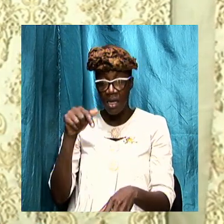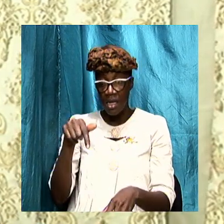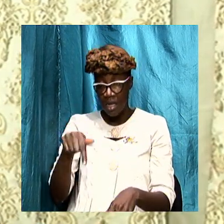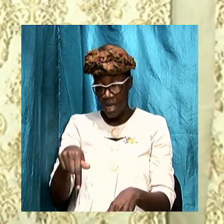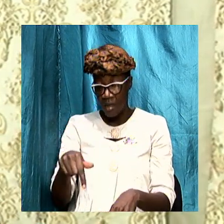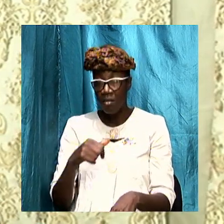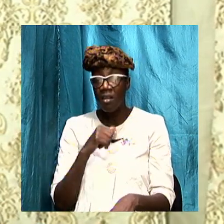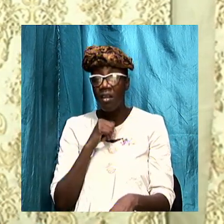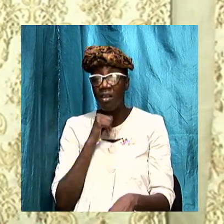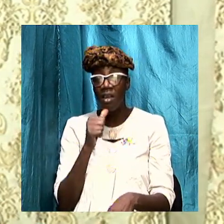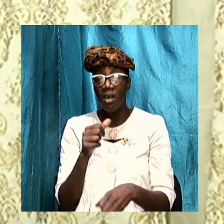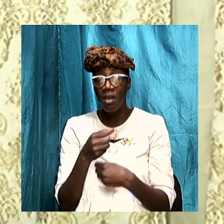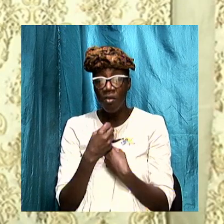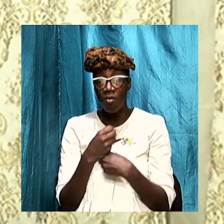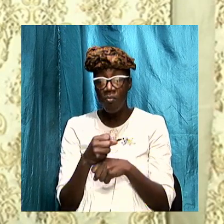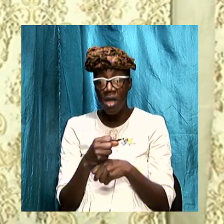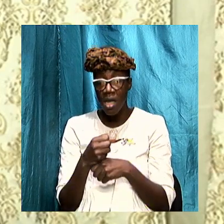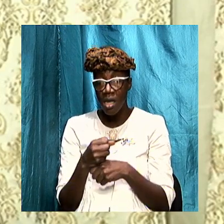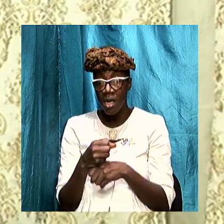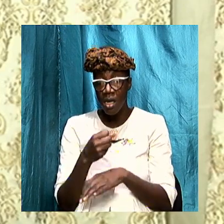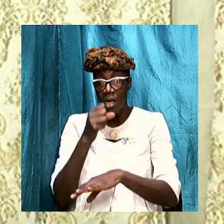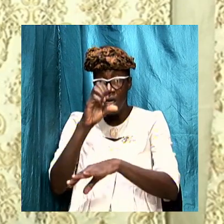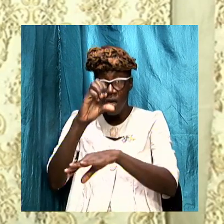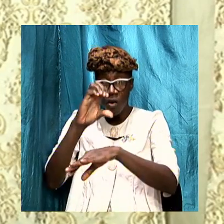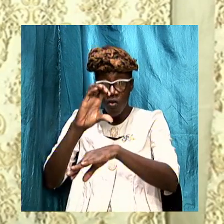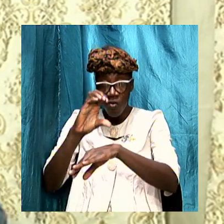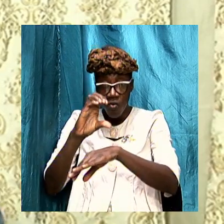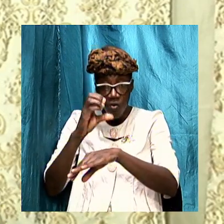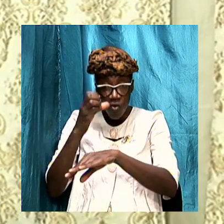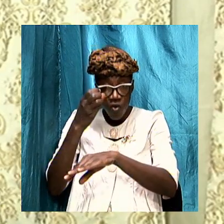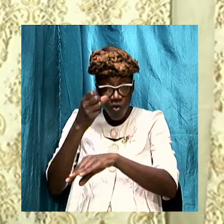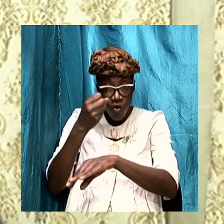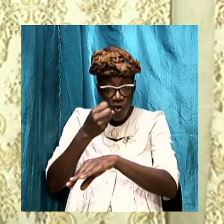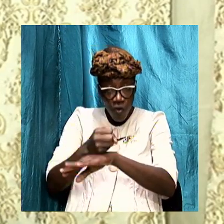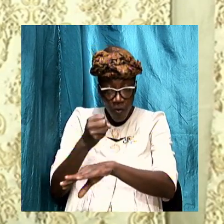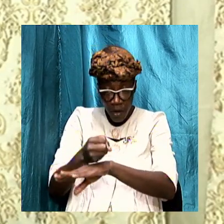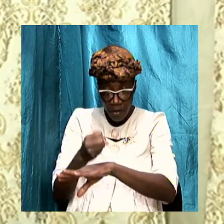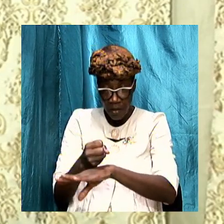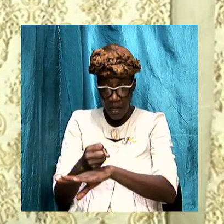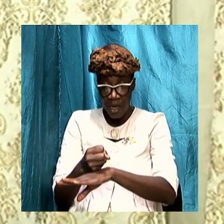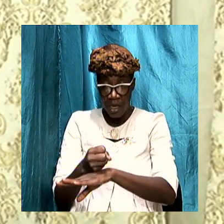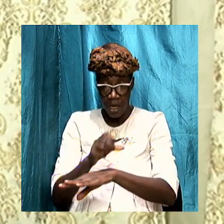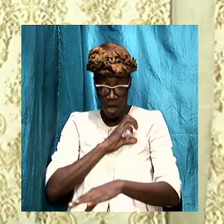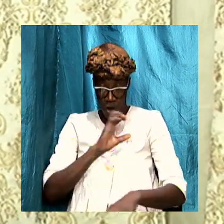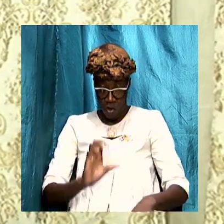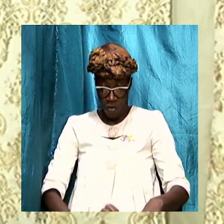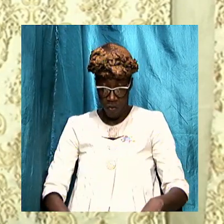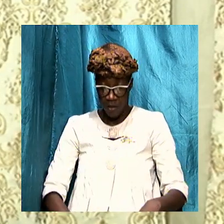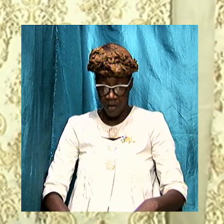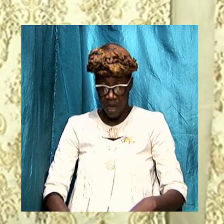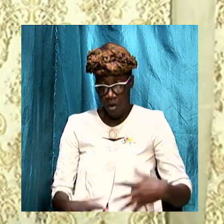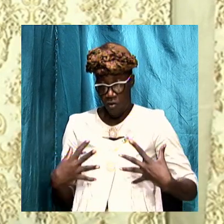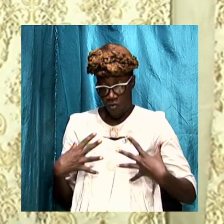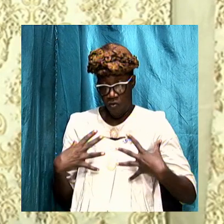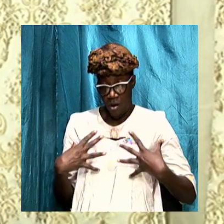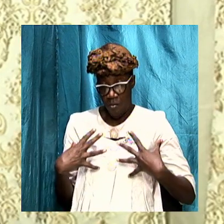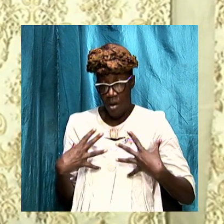to cause the saints to tremble and quake and even if we tremble and quake